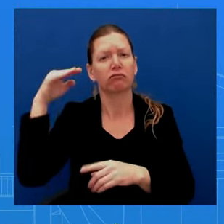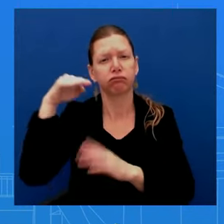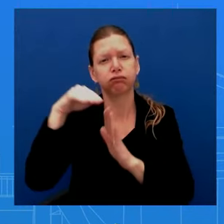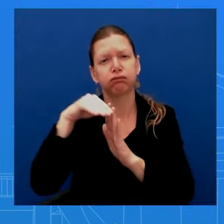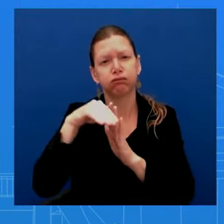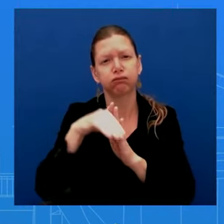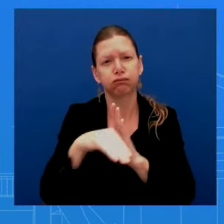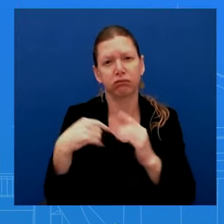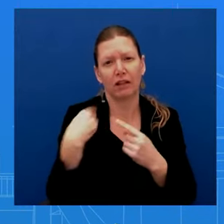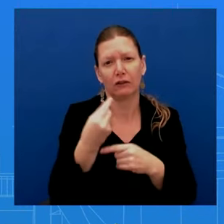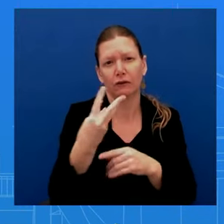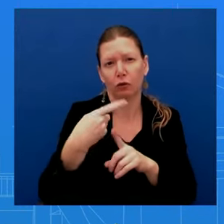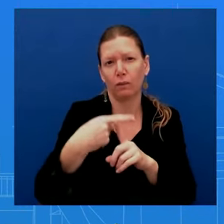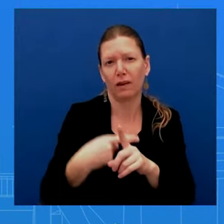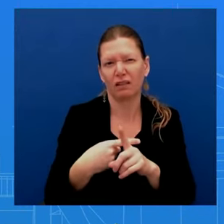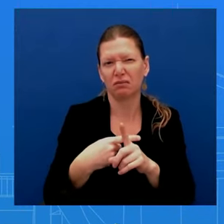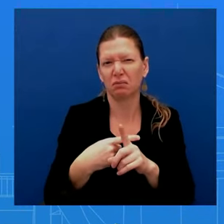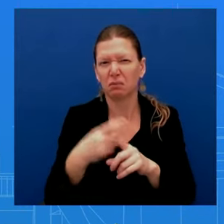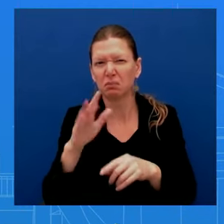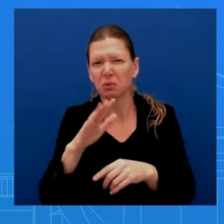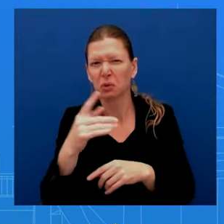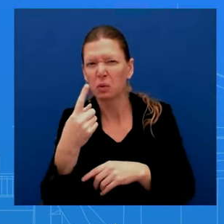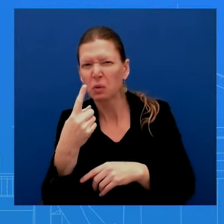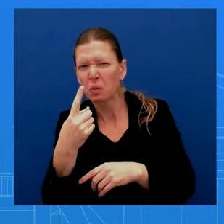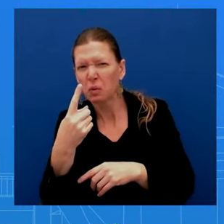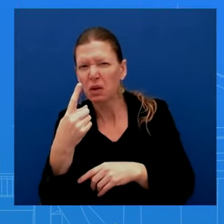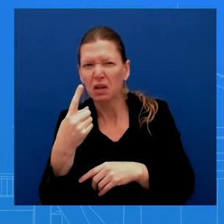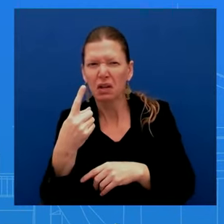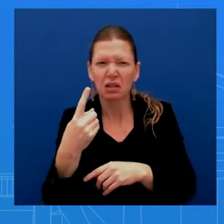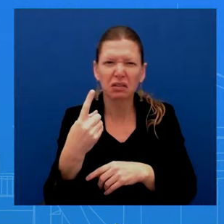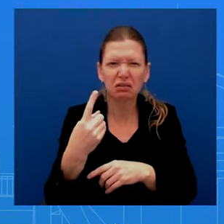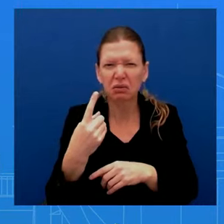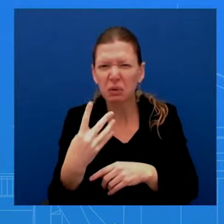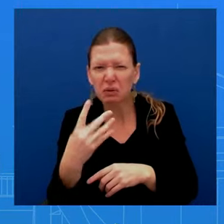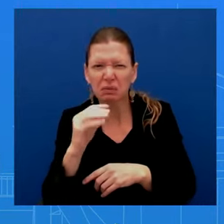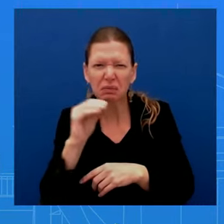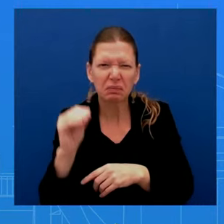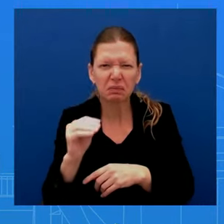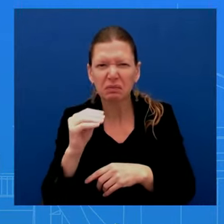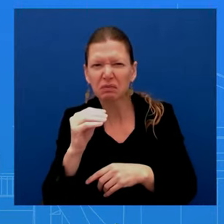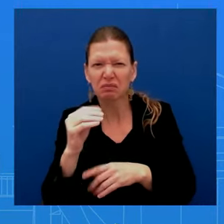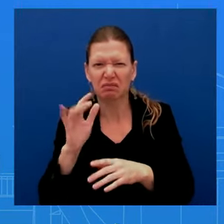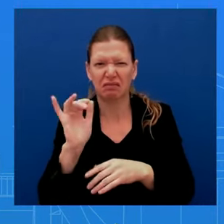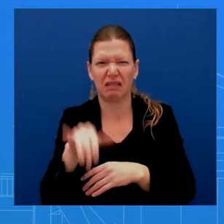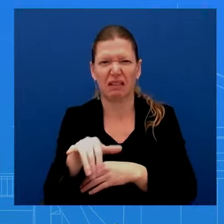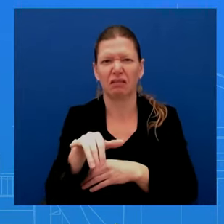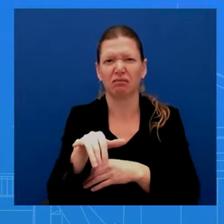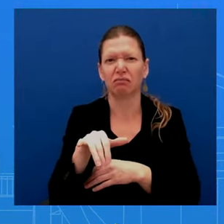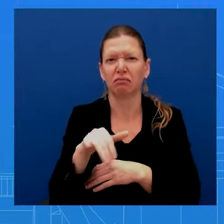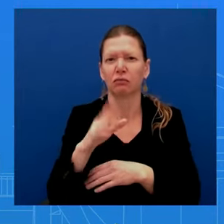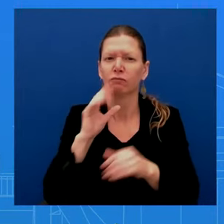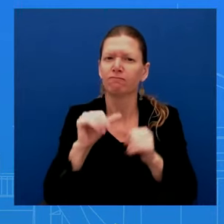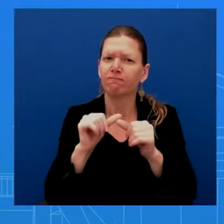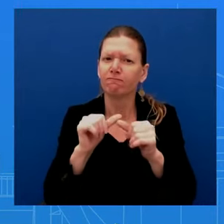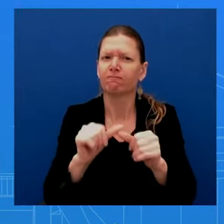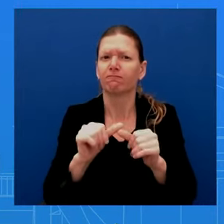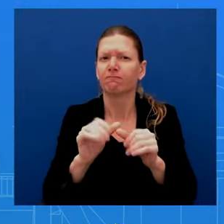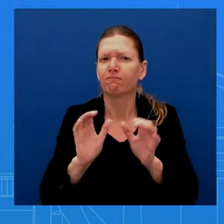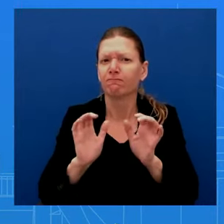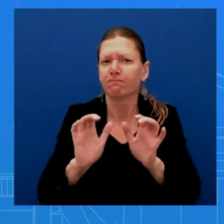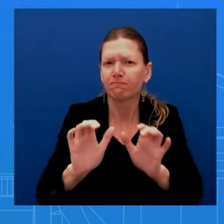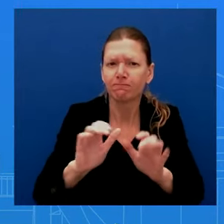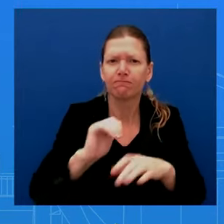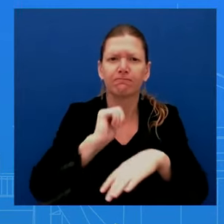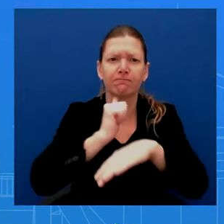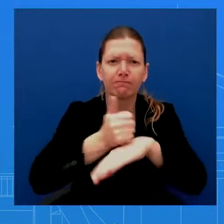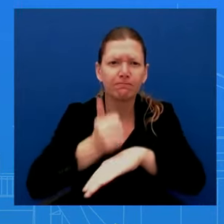continue putting forward proposals and fighting to make housing more affordable, and we hope Republicans and Congress will work with us on